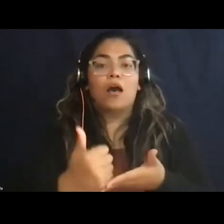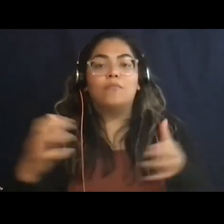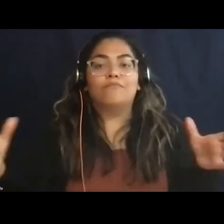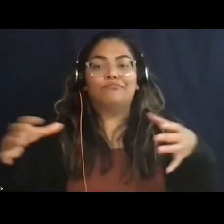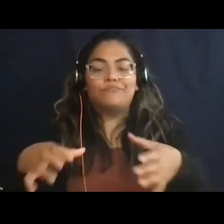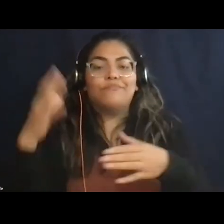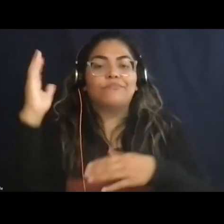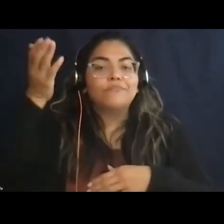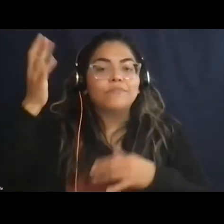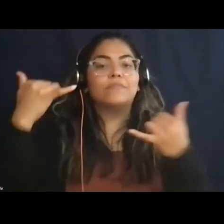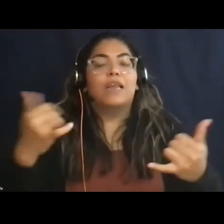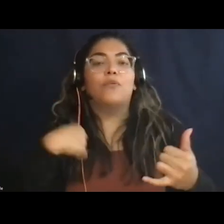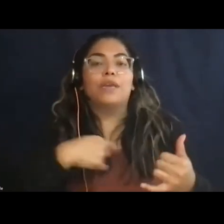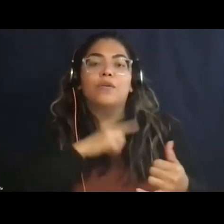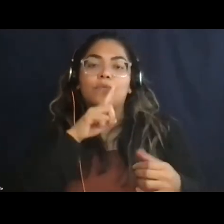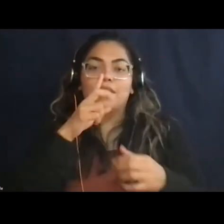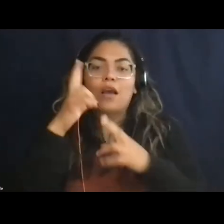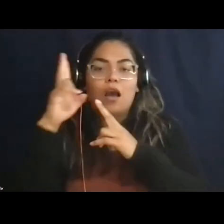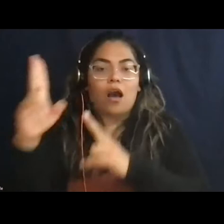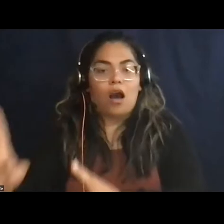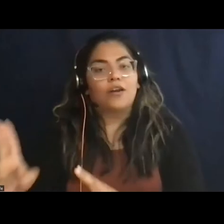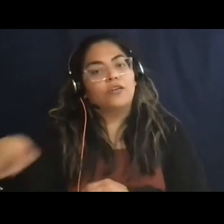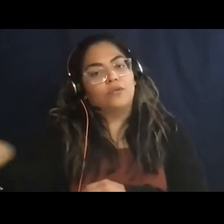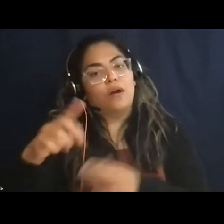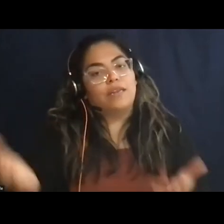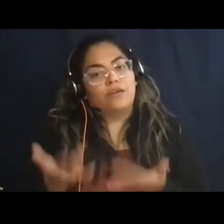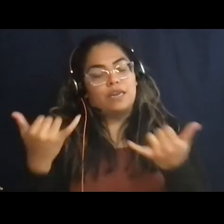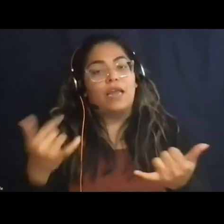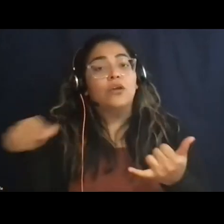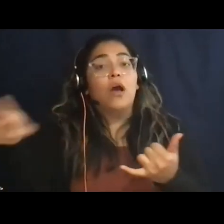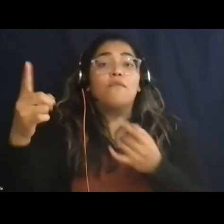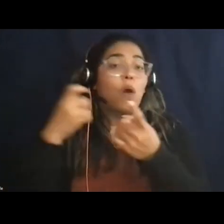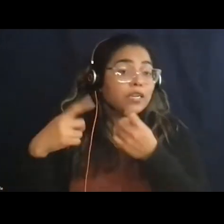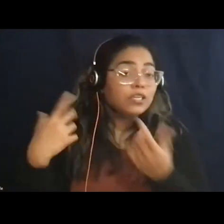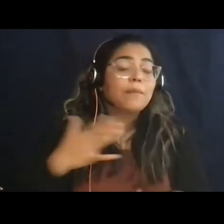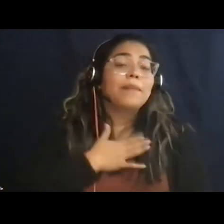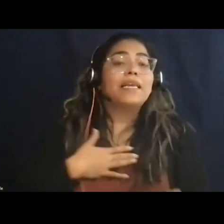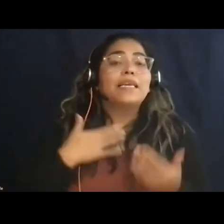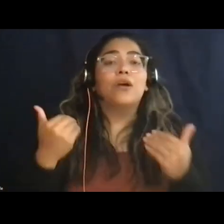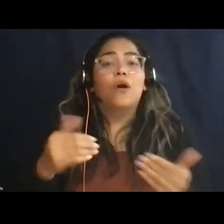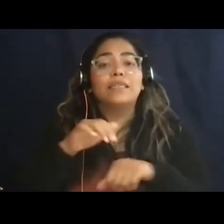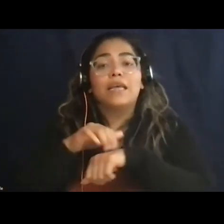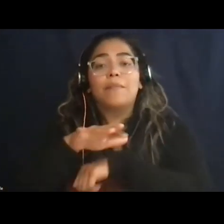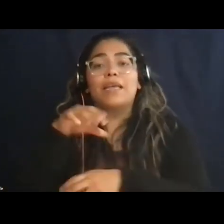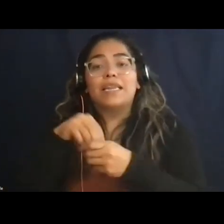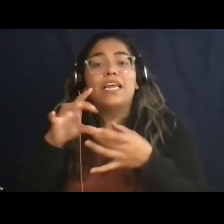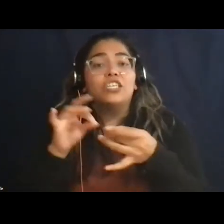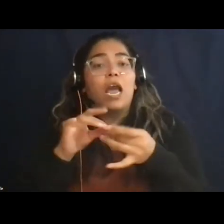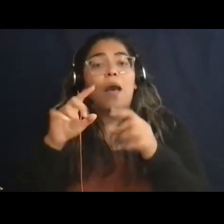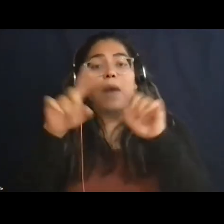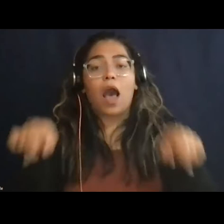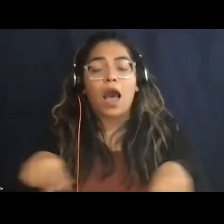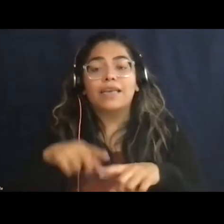presentation. We're so honored you're here today. If you have any questions, please feel free to submit them in the chat box in